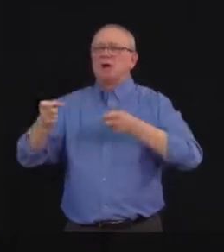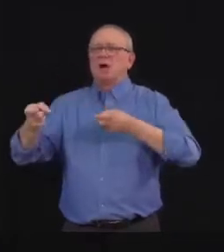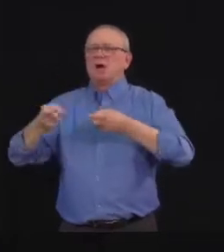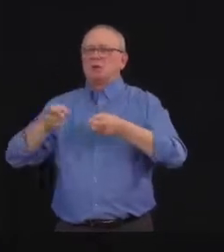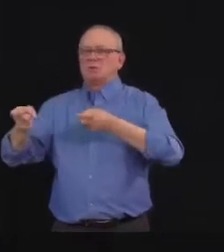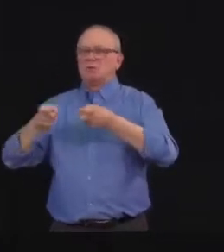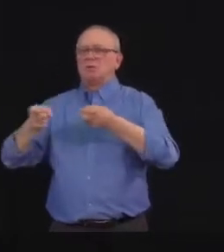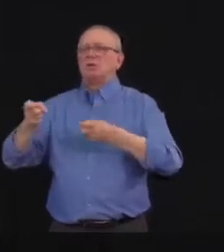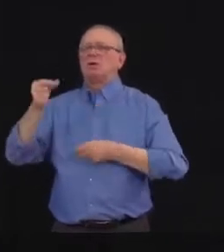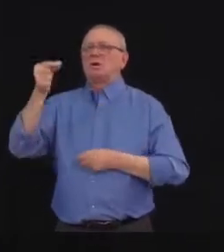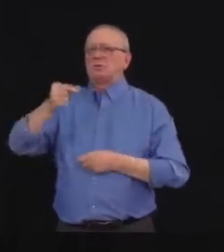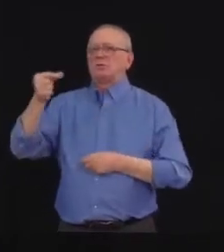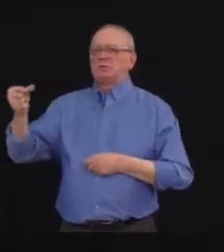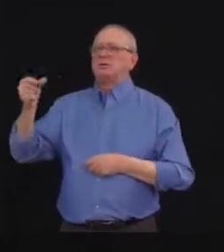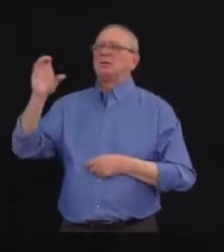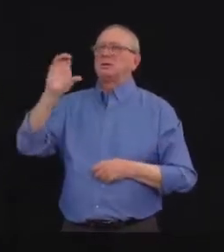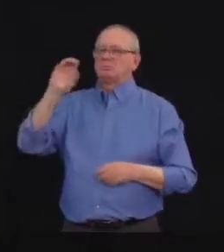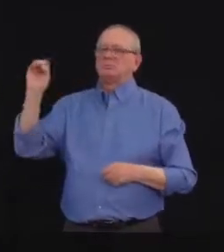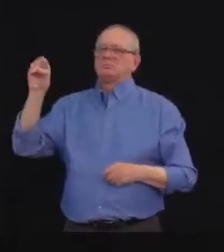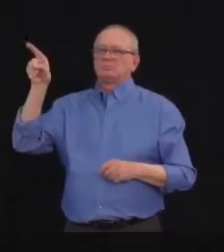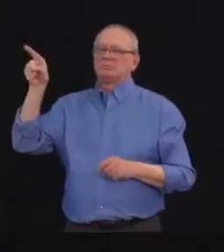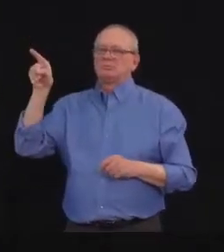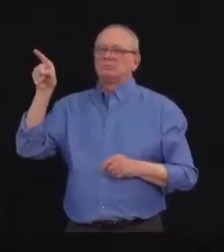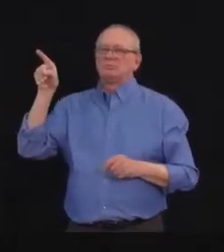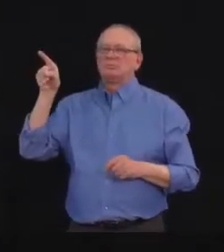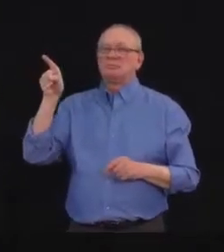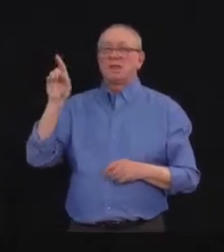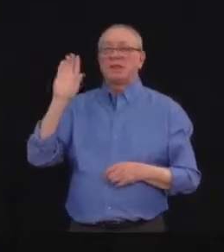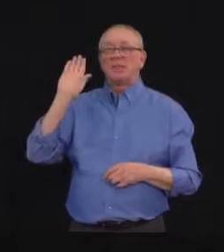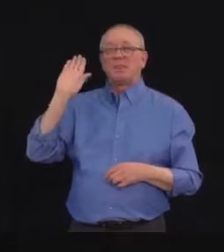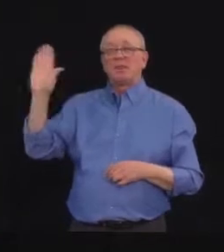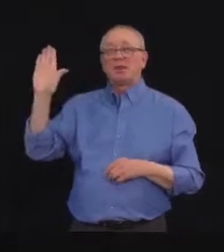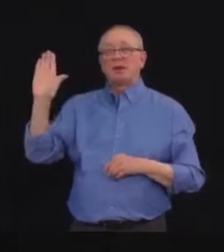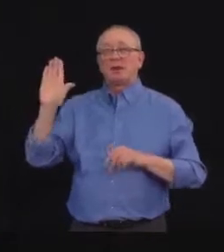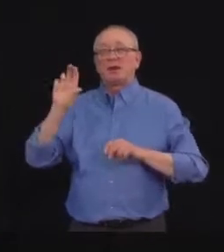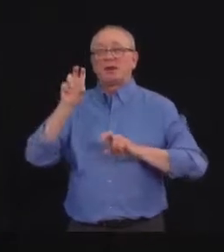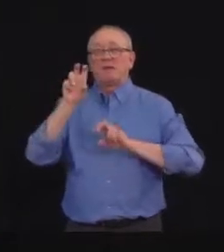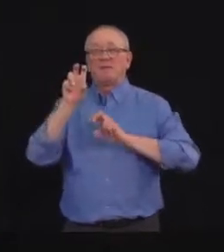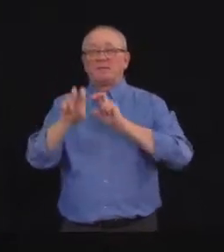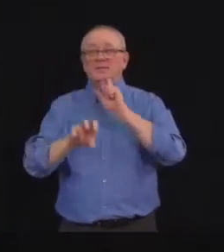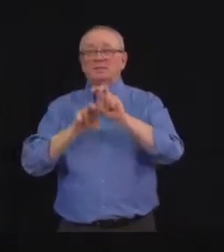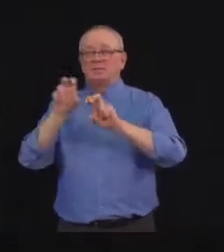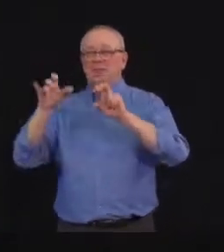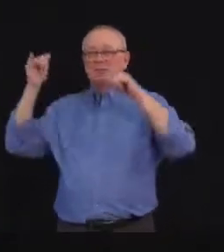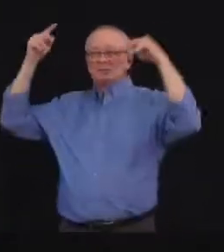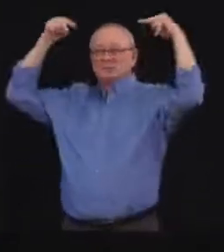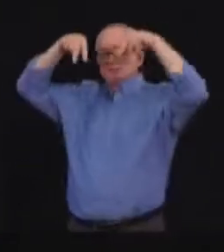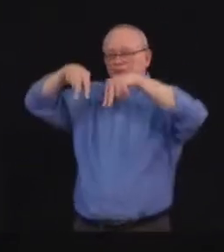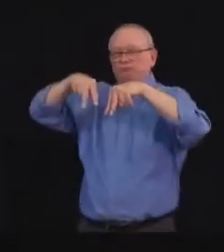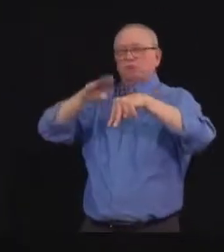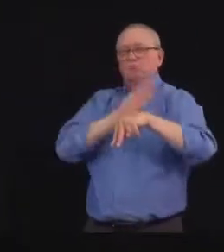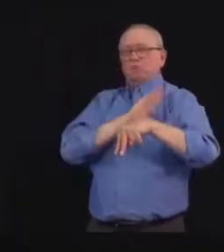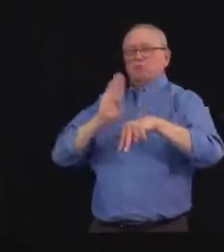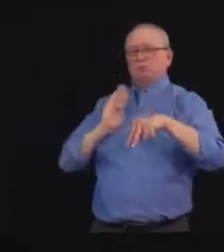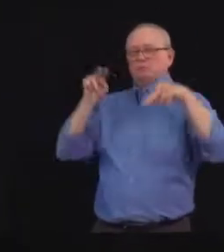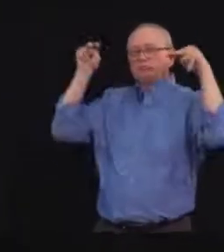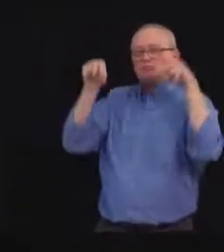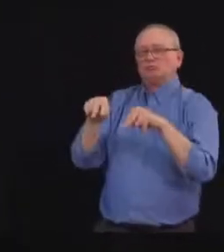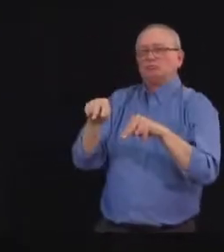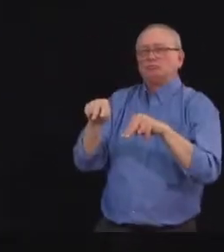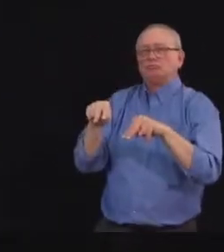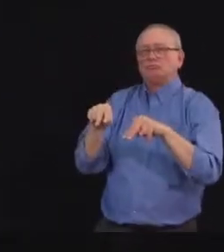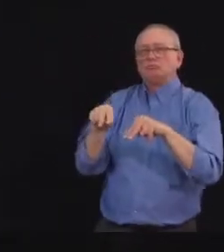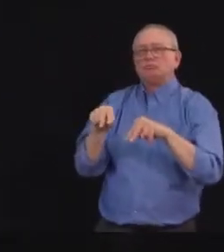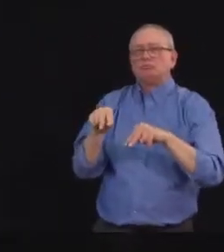investment strategy is overseen by the board of directors. Of course, they do invest